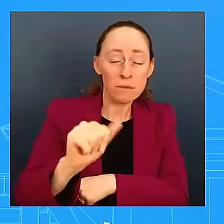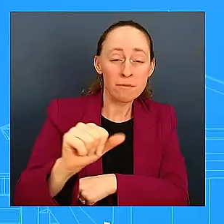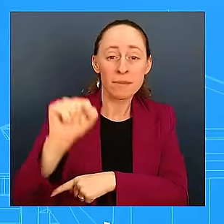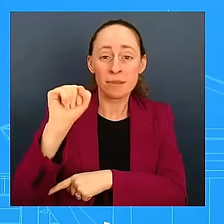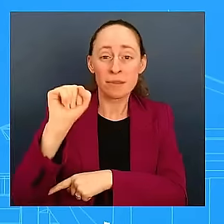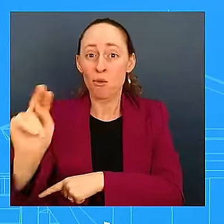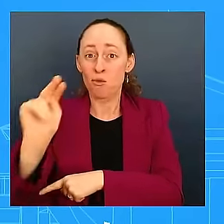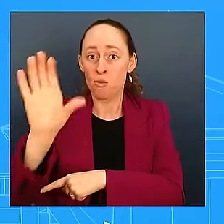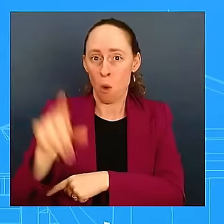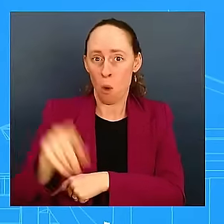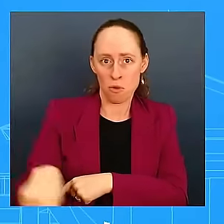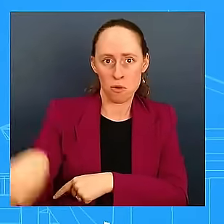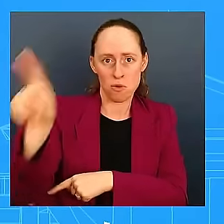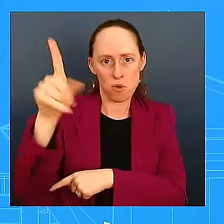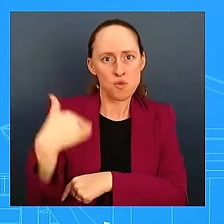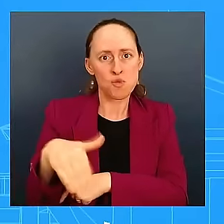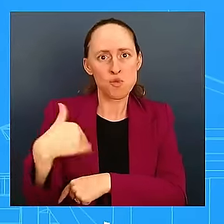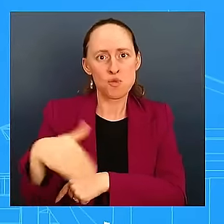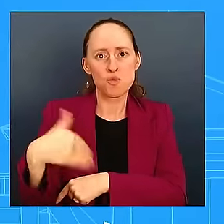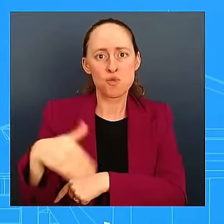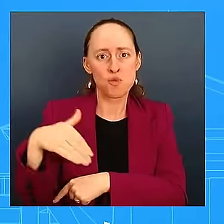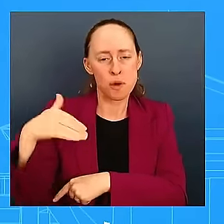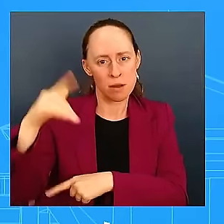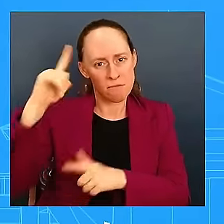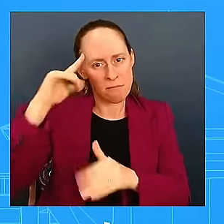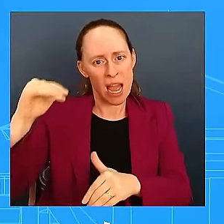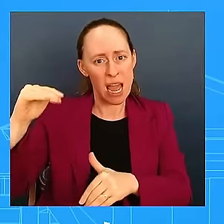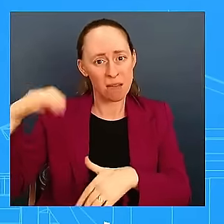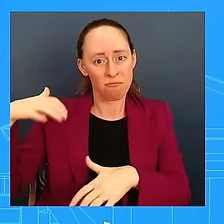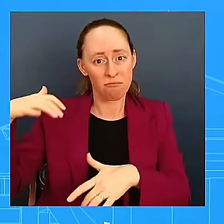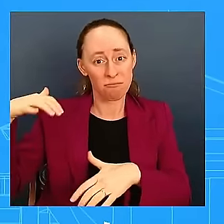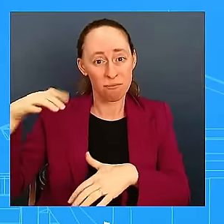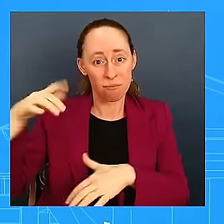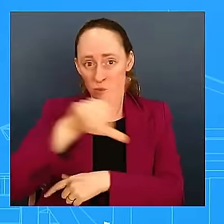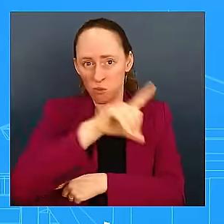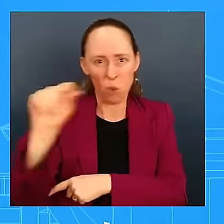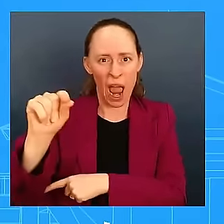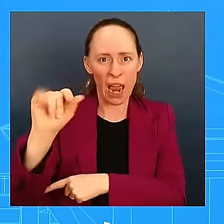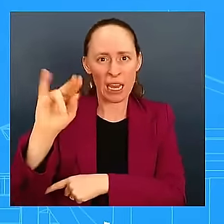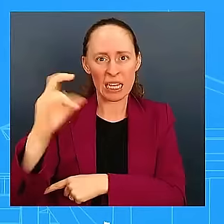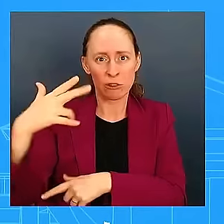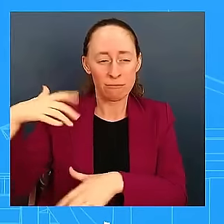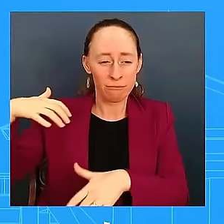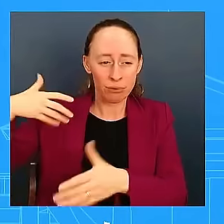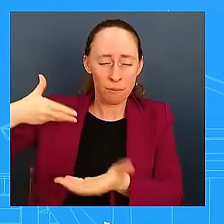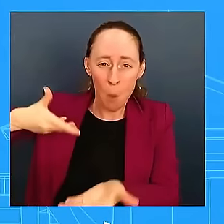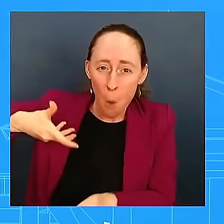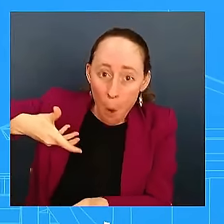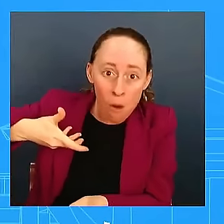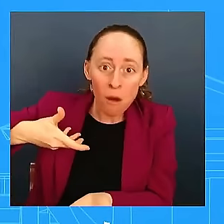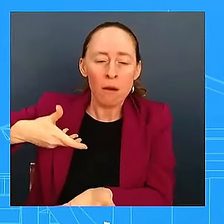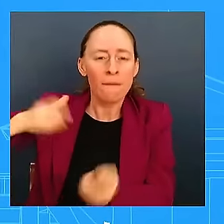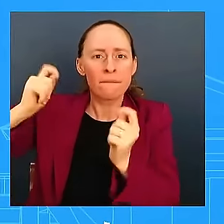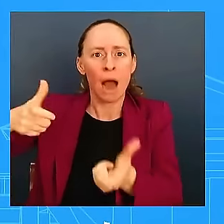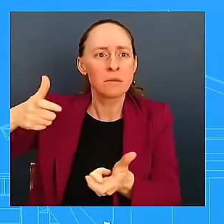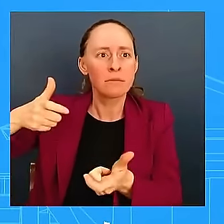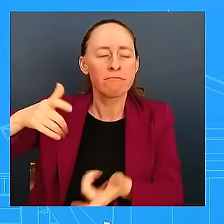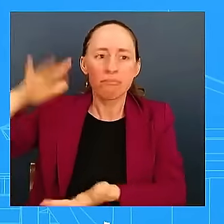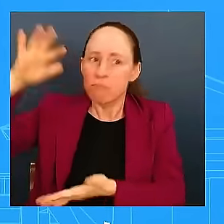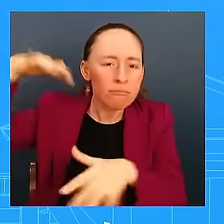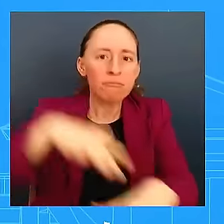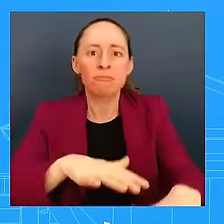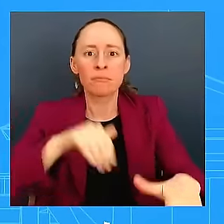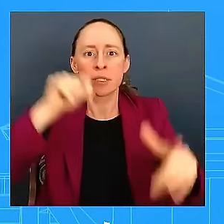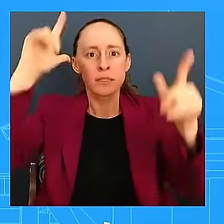inches of rain in an area that can have significant flash flooding, and that is really life-threatening. And it comes so much faster